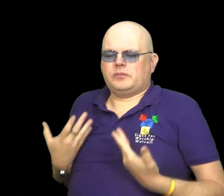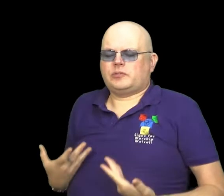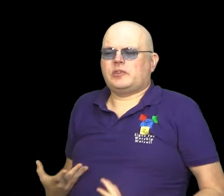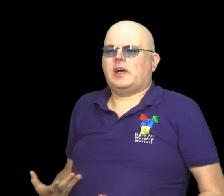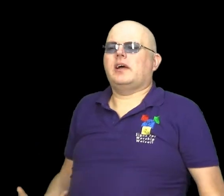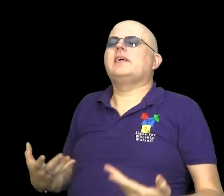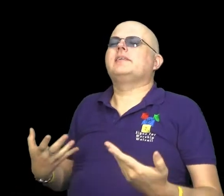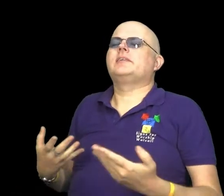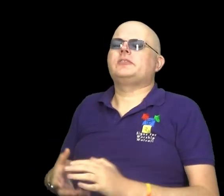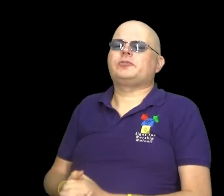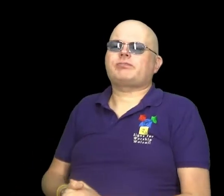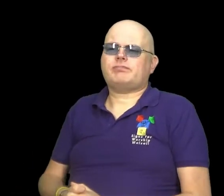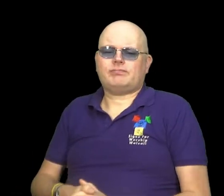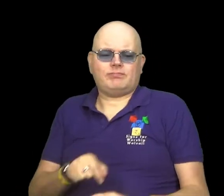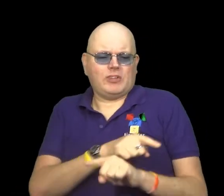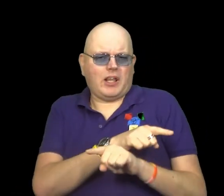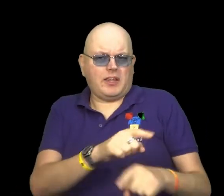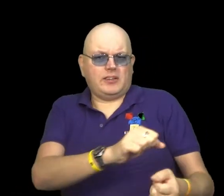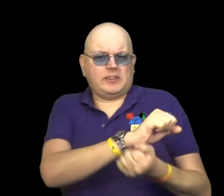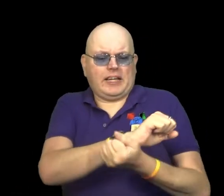from on high.